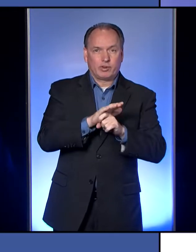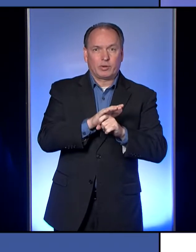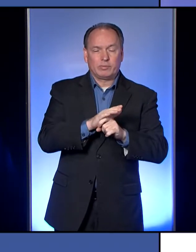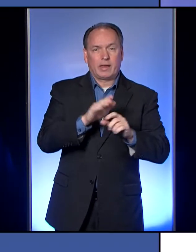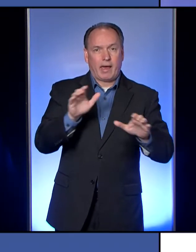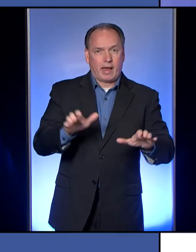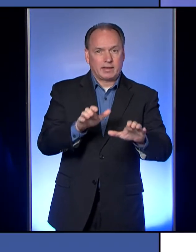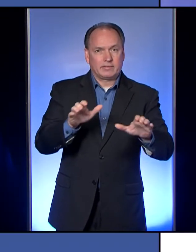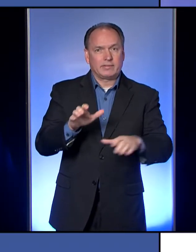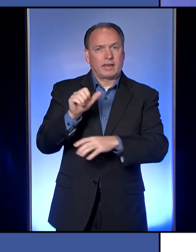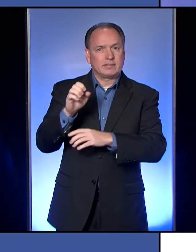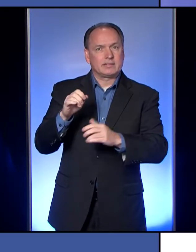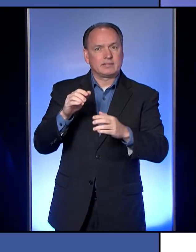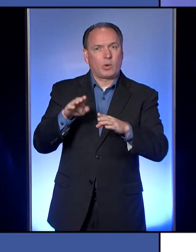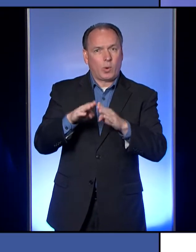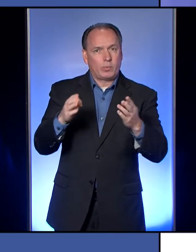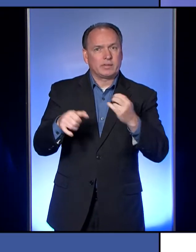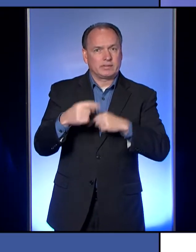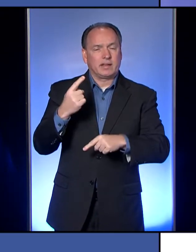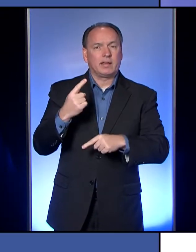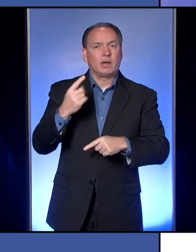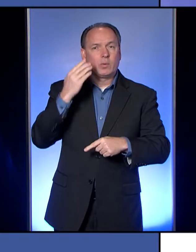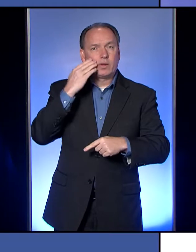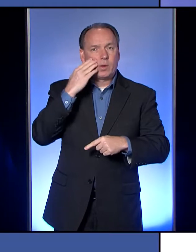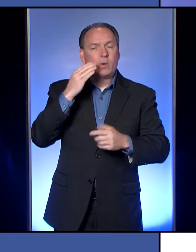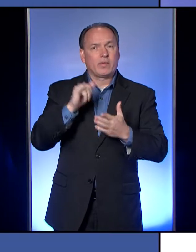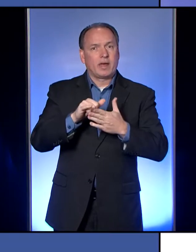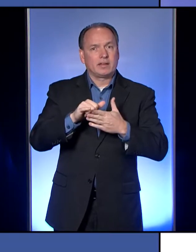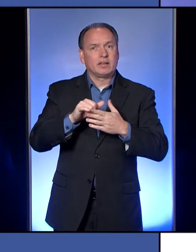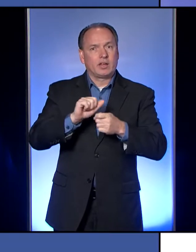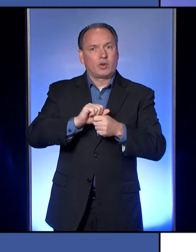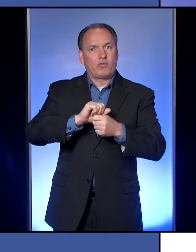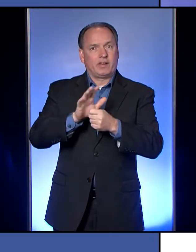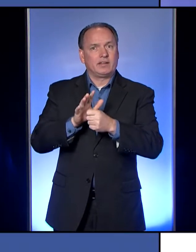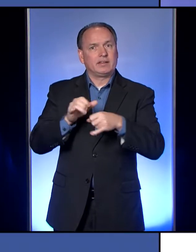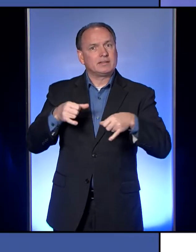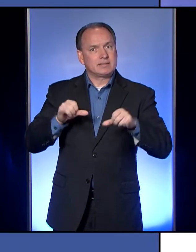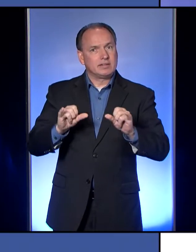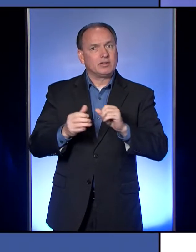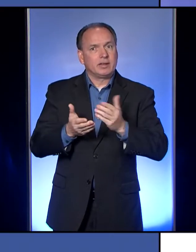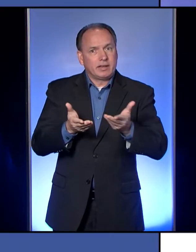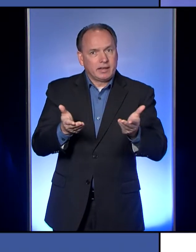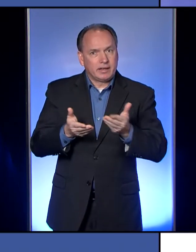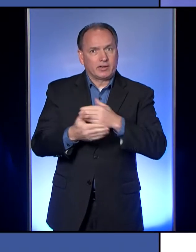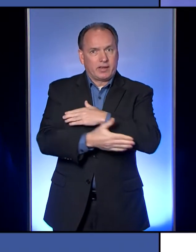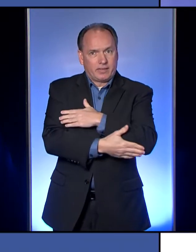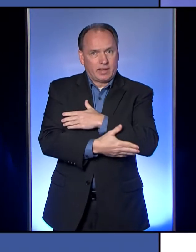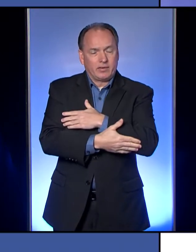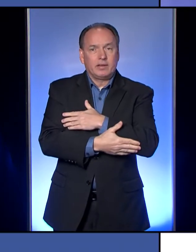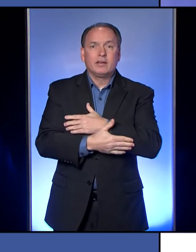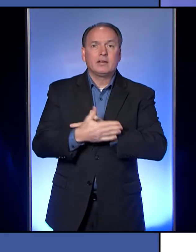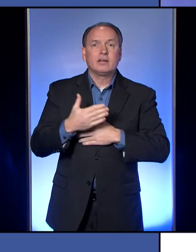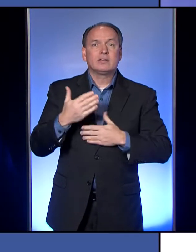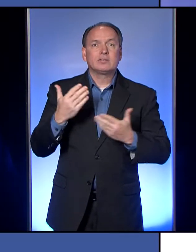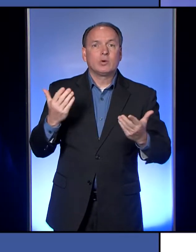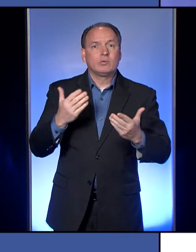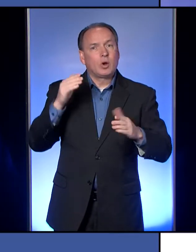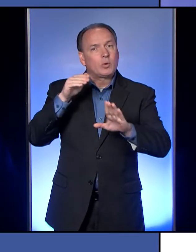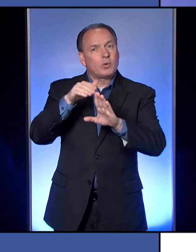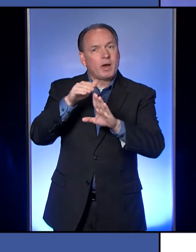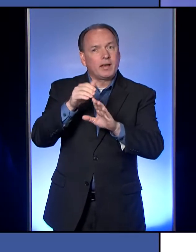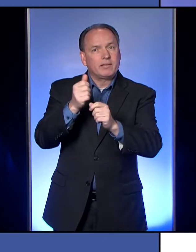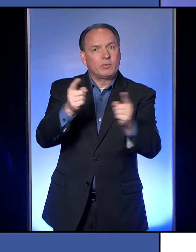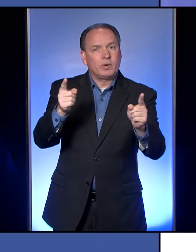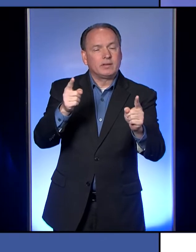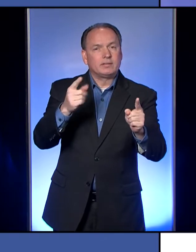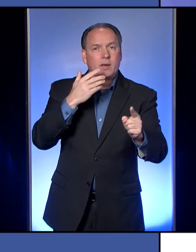we know that COVID-19 is here in Erie County, and I will remind all of you that the best practice is to act as